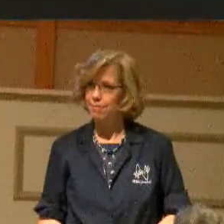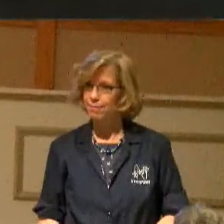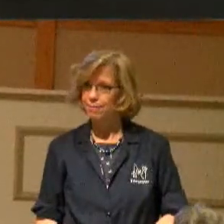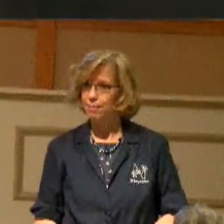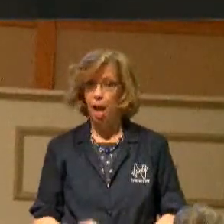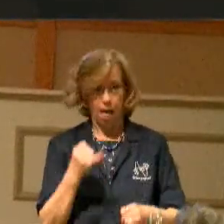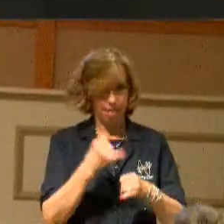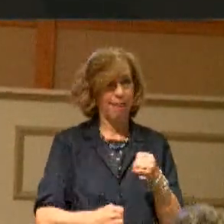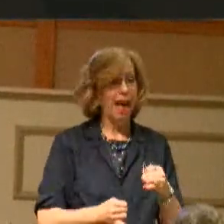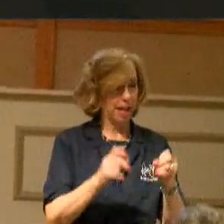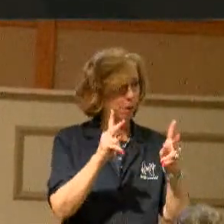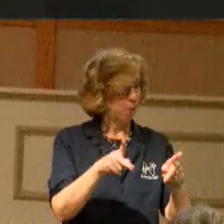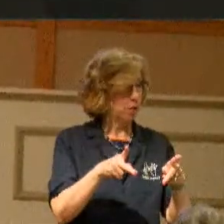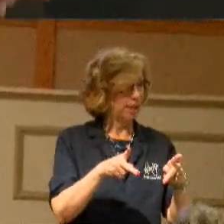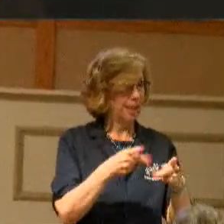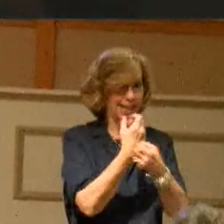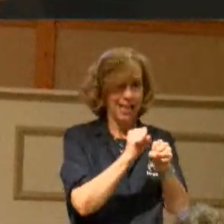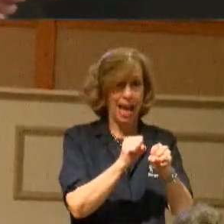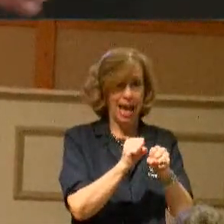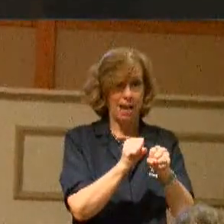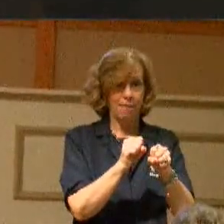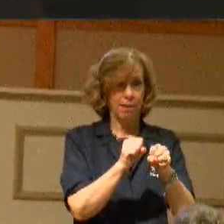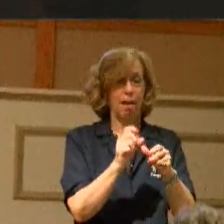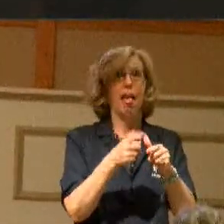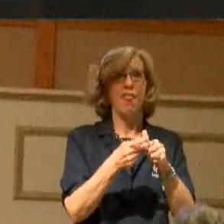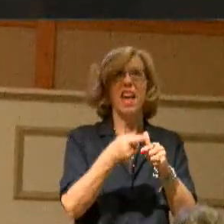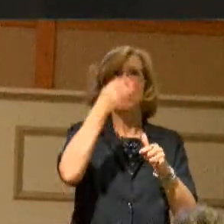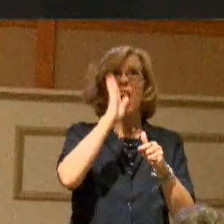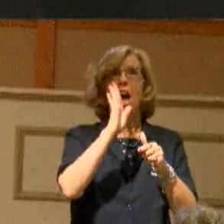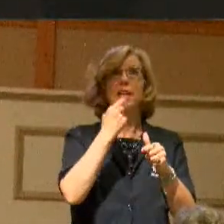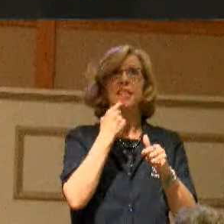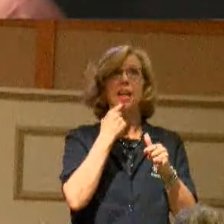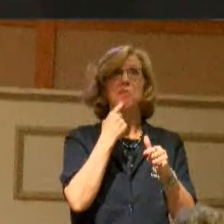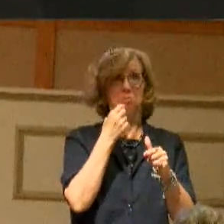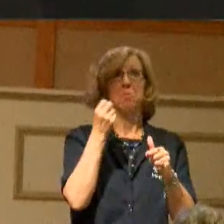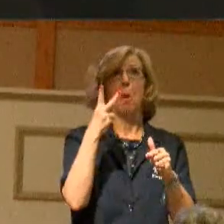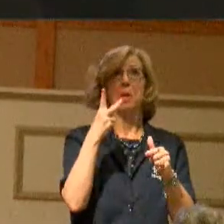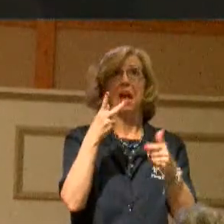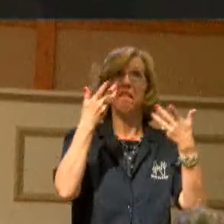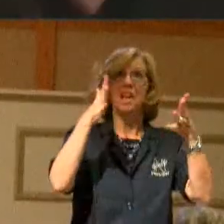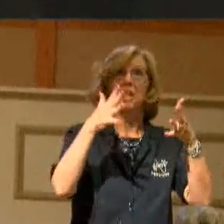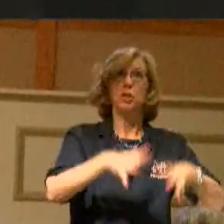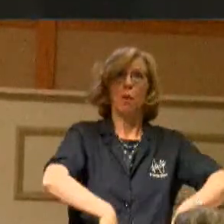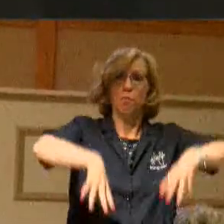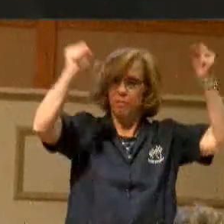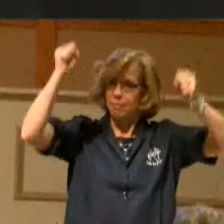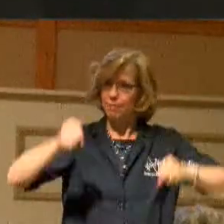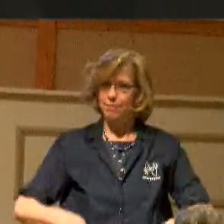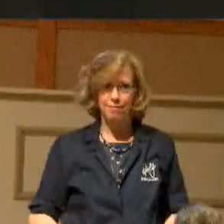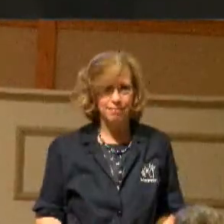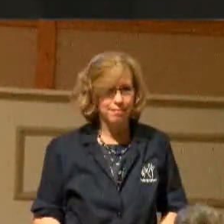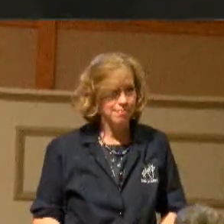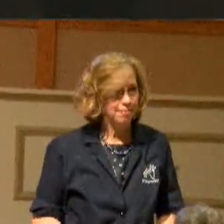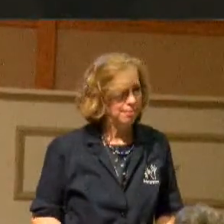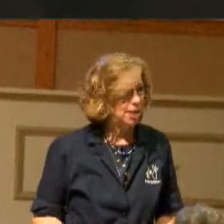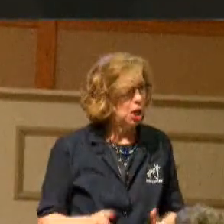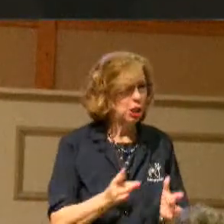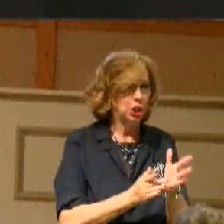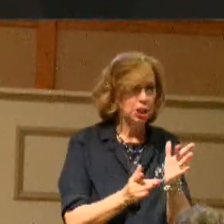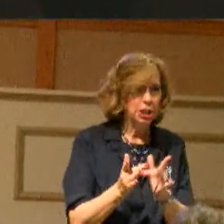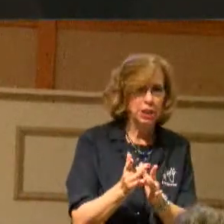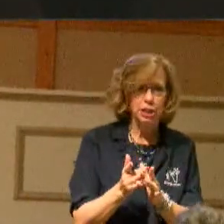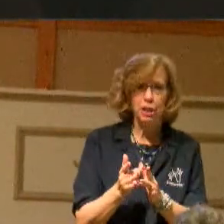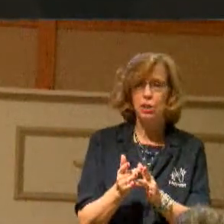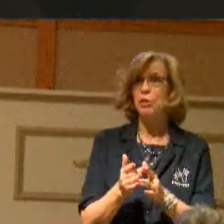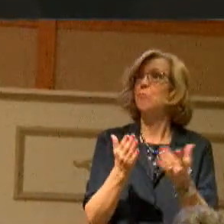And God the Father is going to say, that completes the whole bunch. My family, Jesus, bring our family